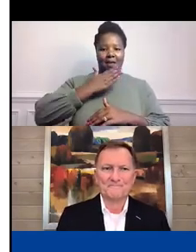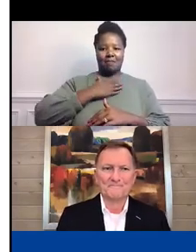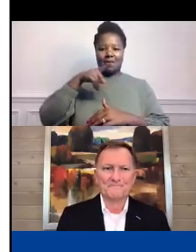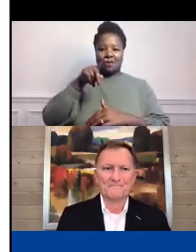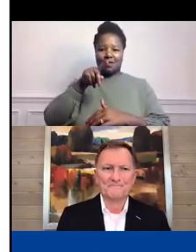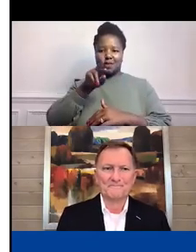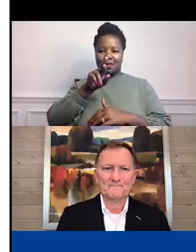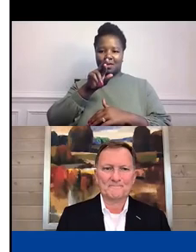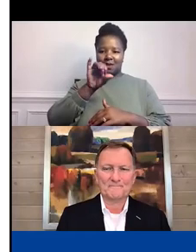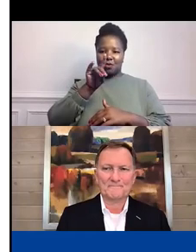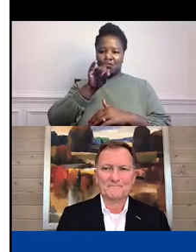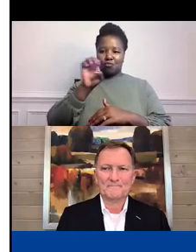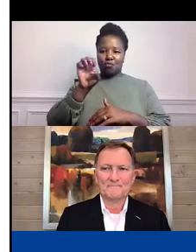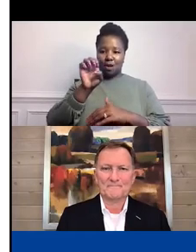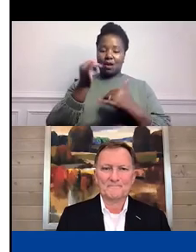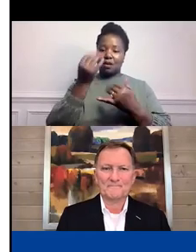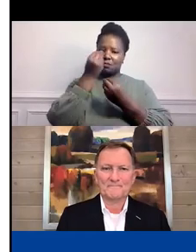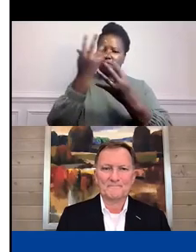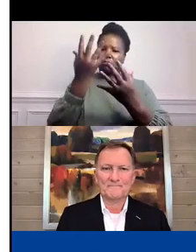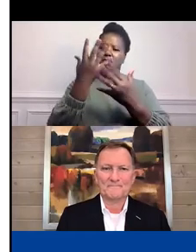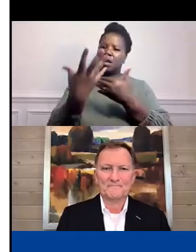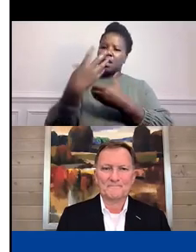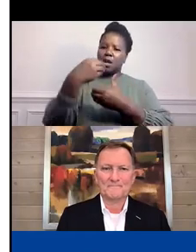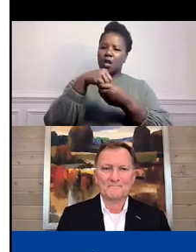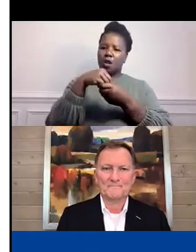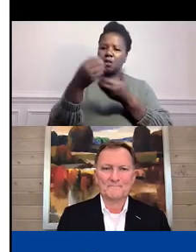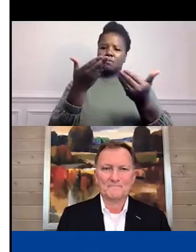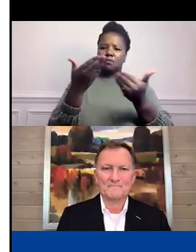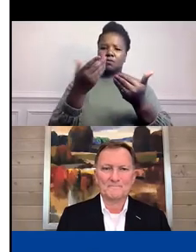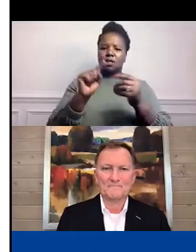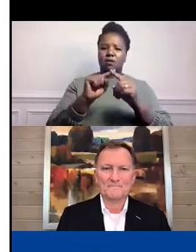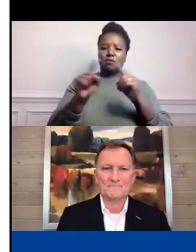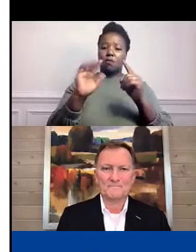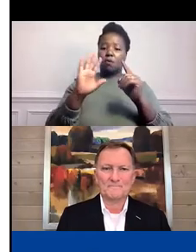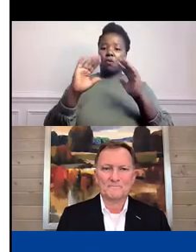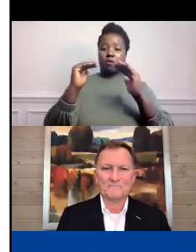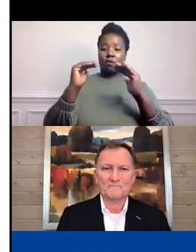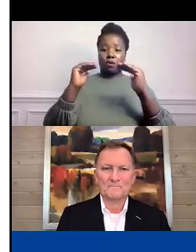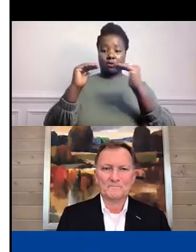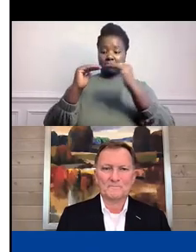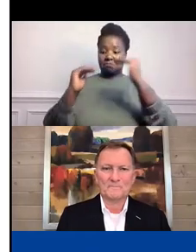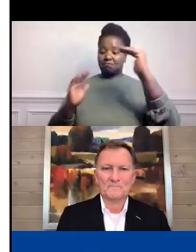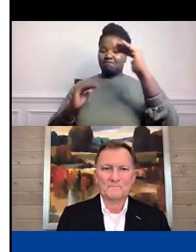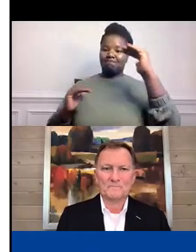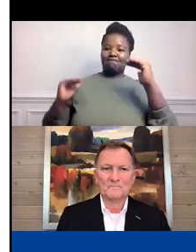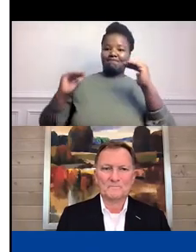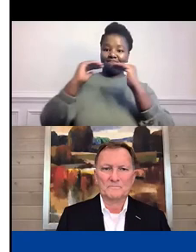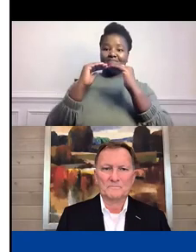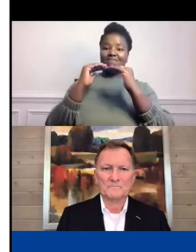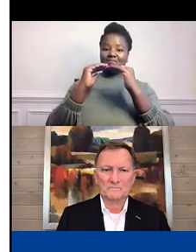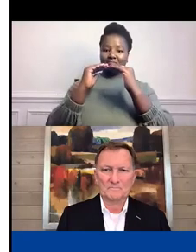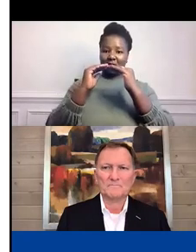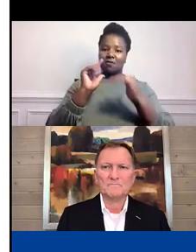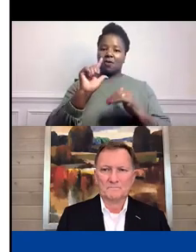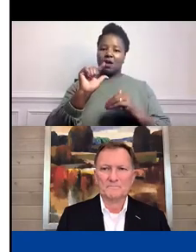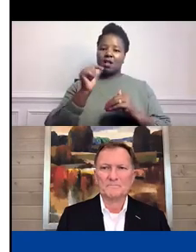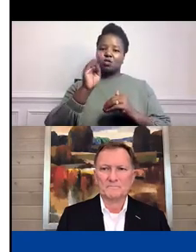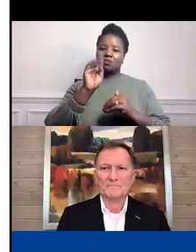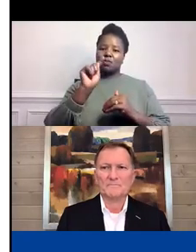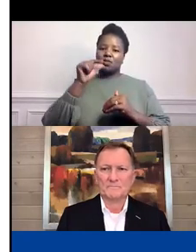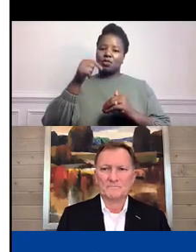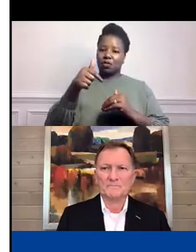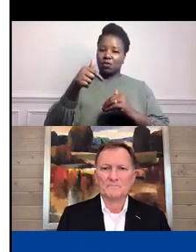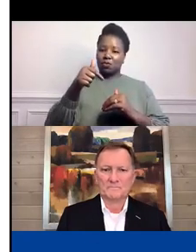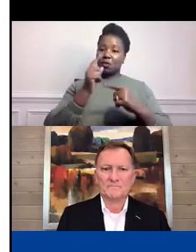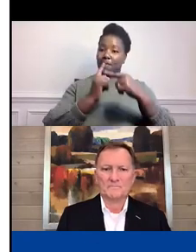And our webinar will be on providing inclusive services to bridge the gap for the LGBTQ plus and disability community. So really excited about that.